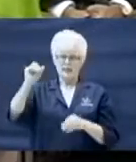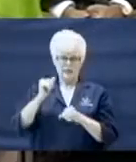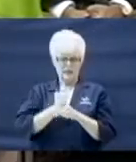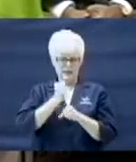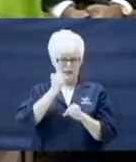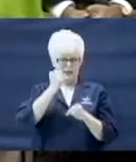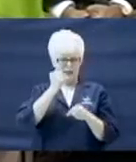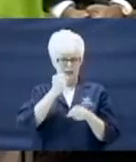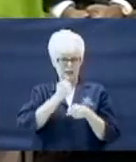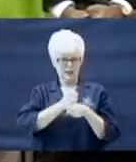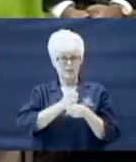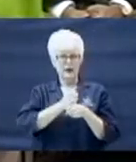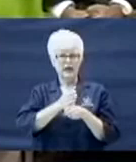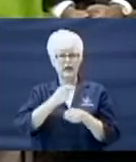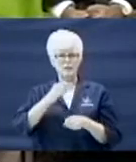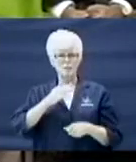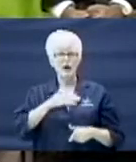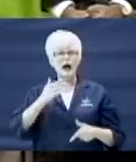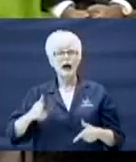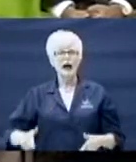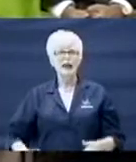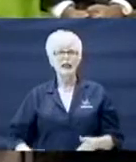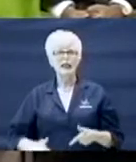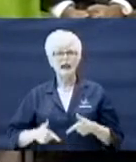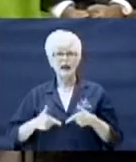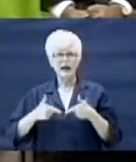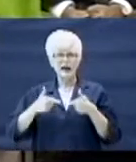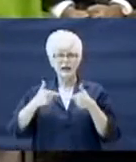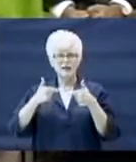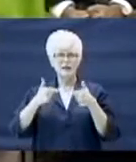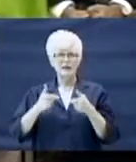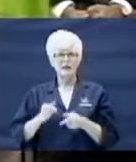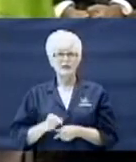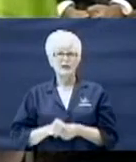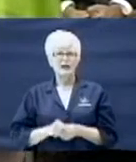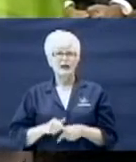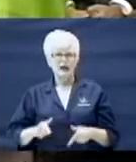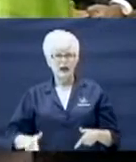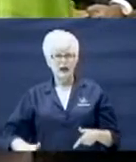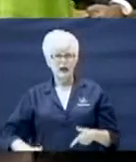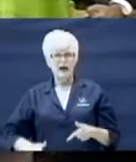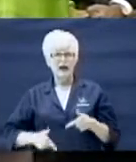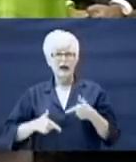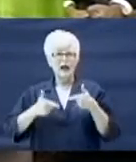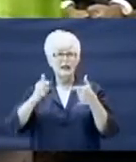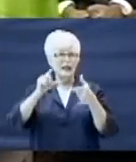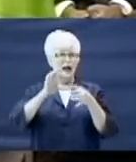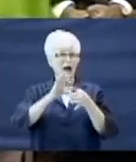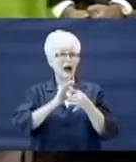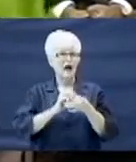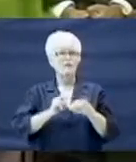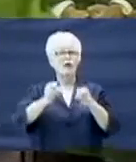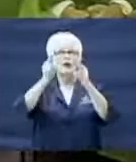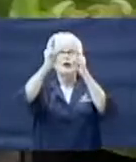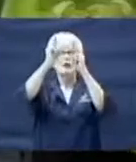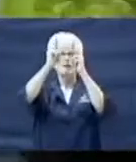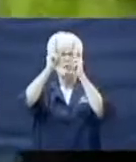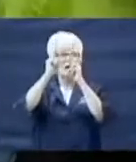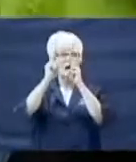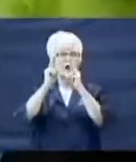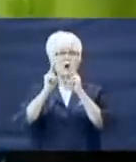the clay. A vessel of honor,